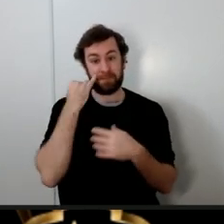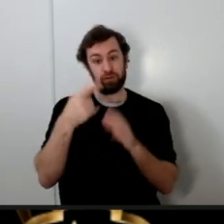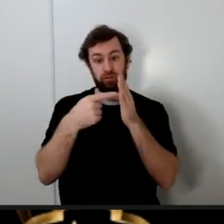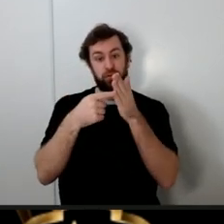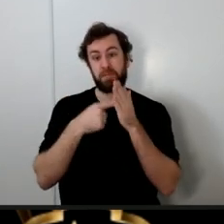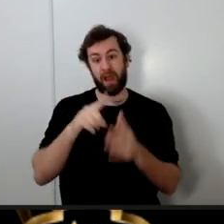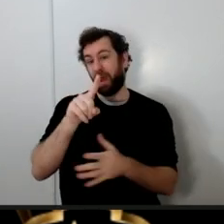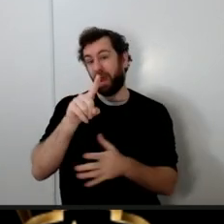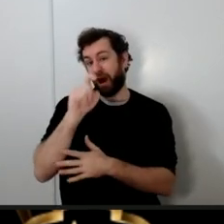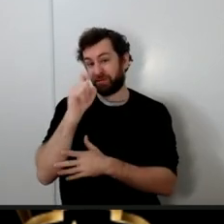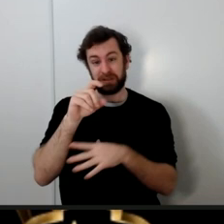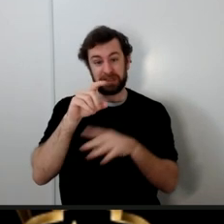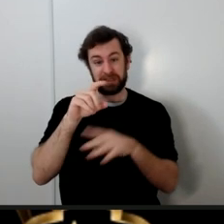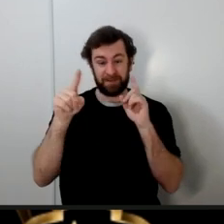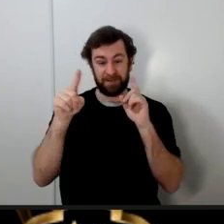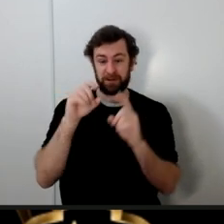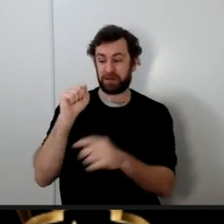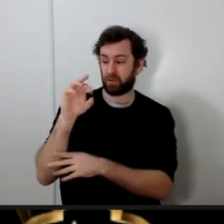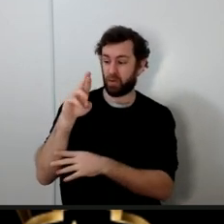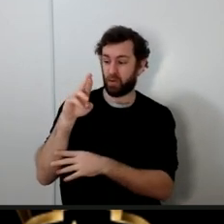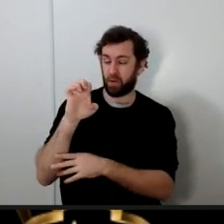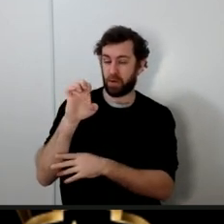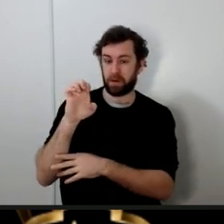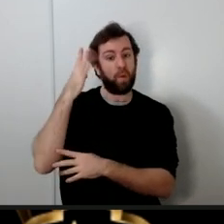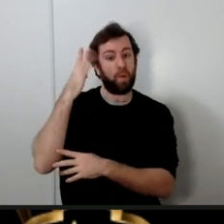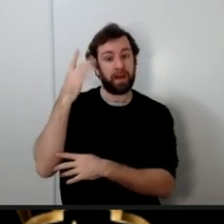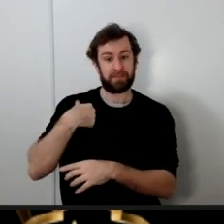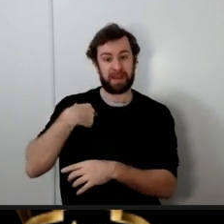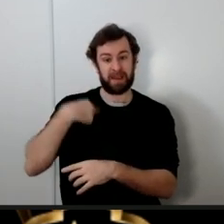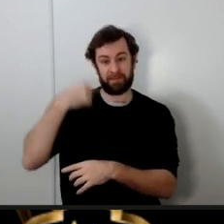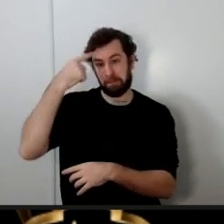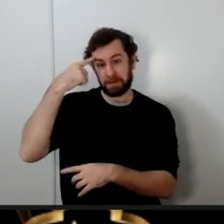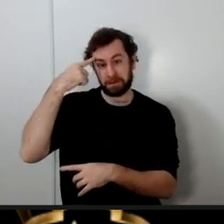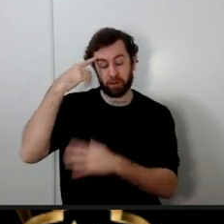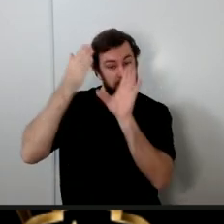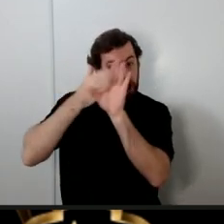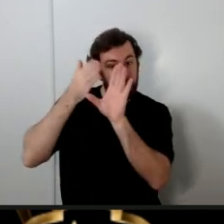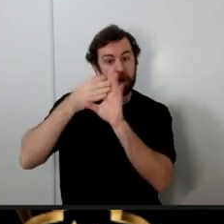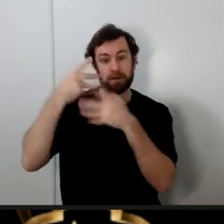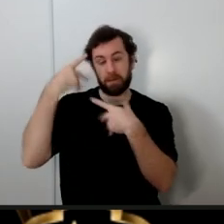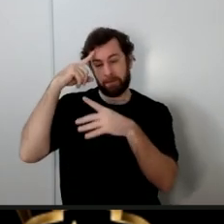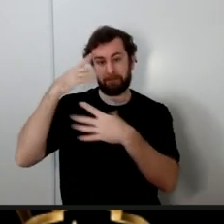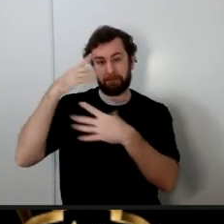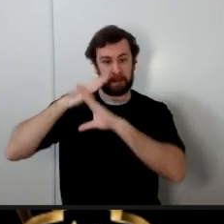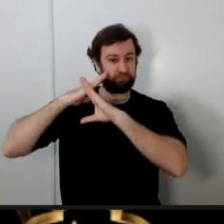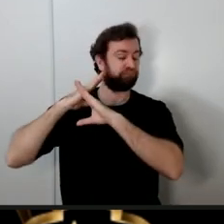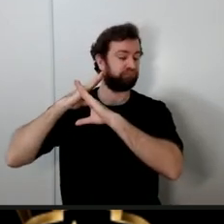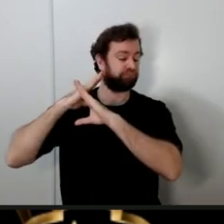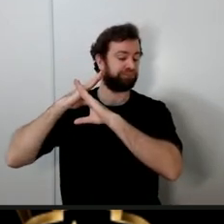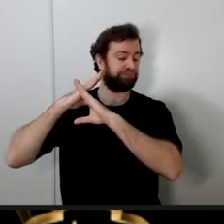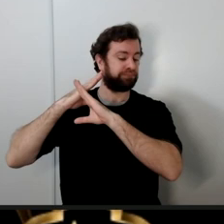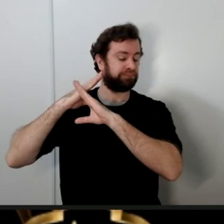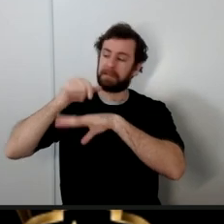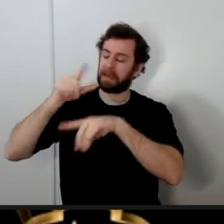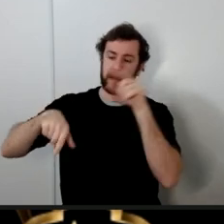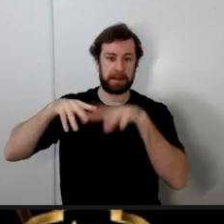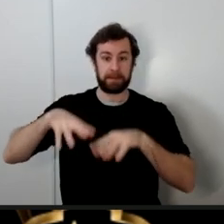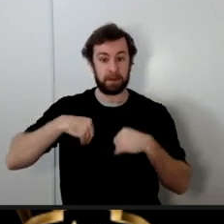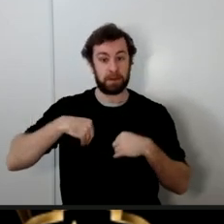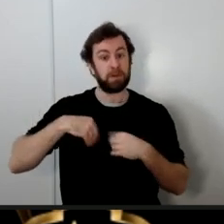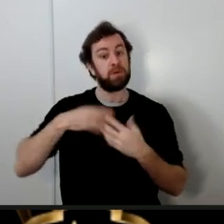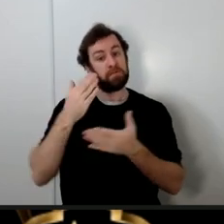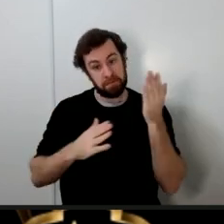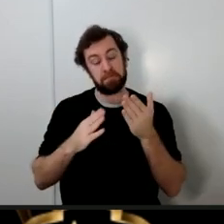I won't accept it because I have a mental psychological barrier and so many Muslims ask how could something like that happen